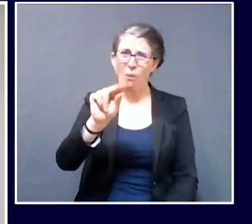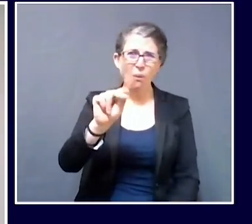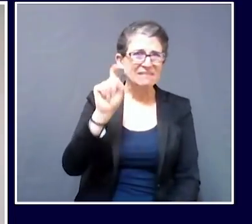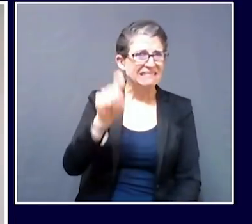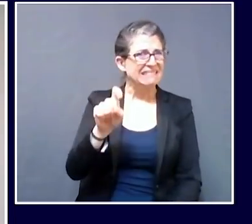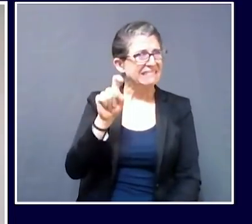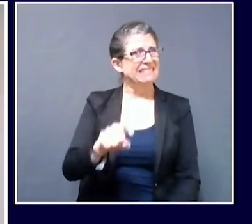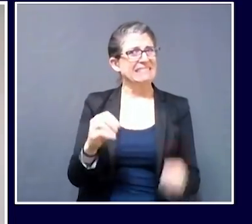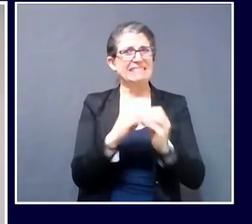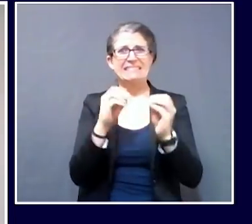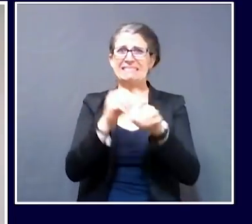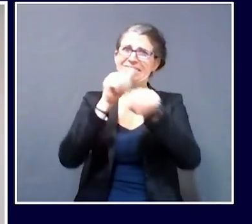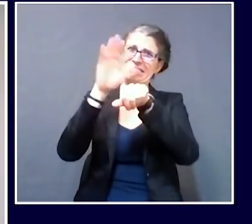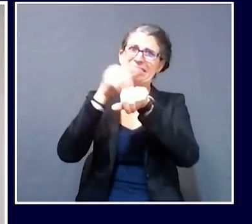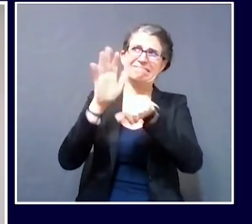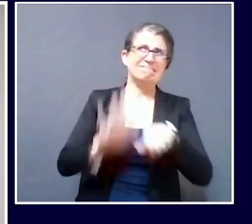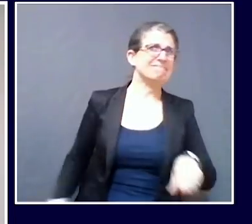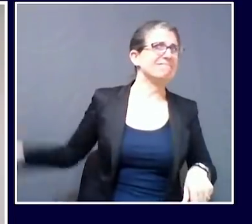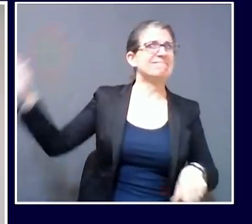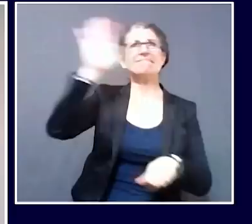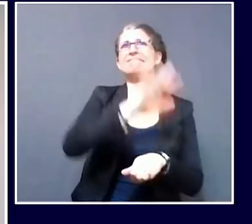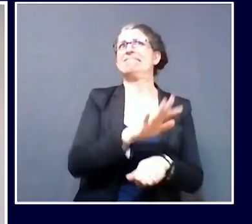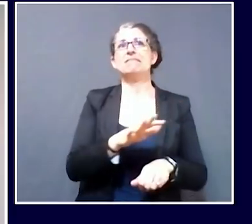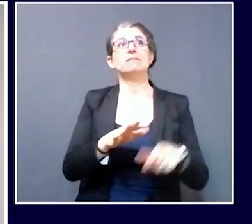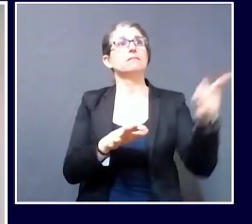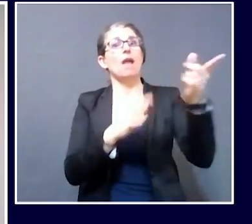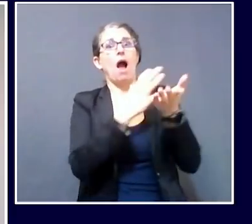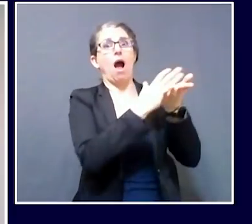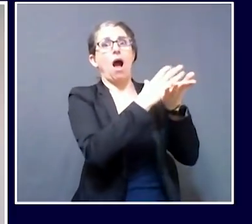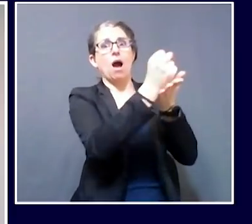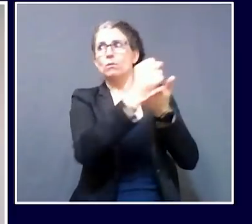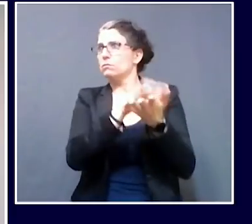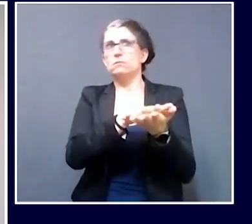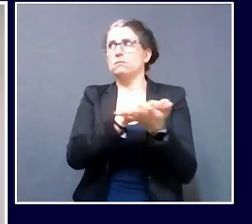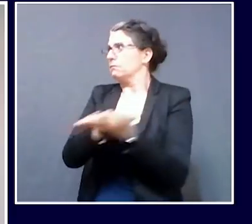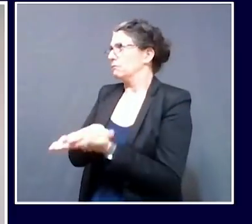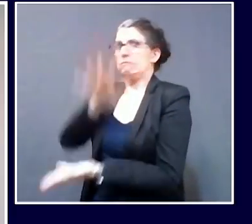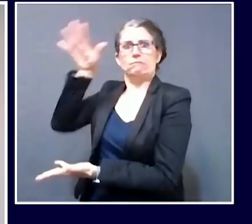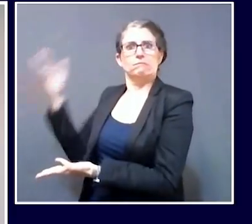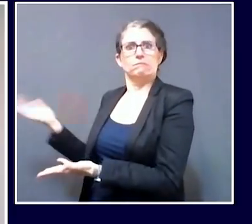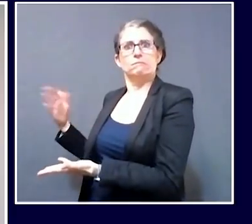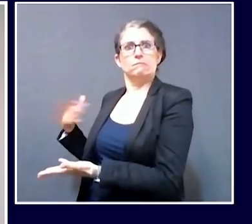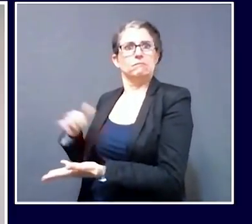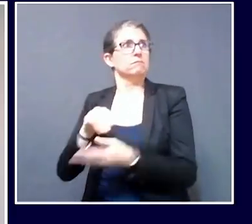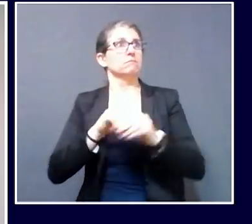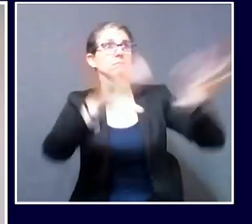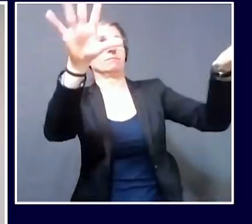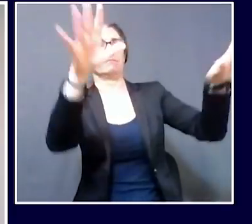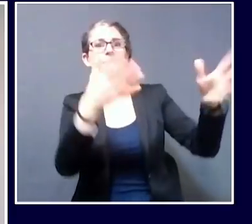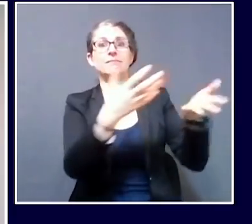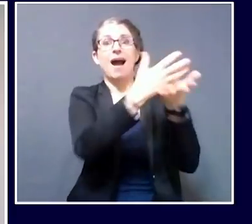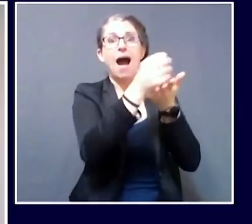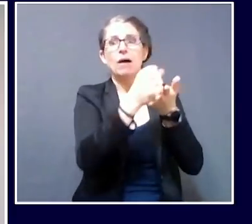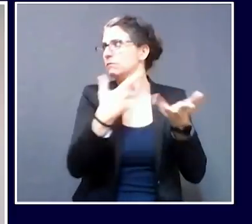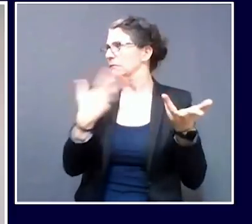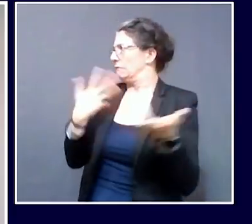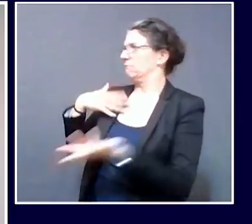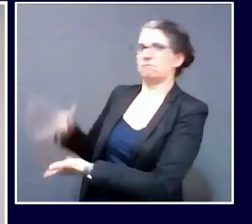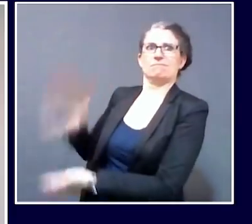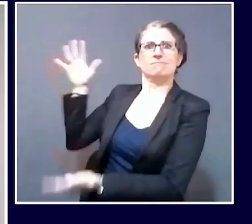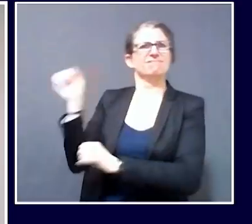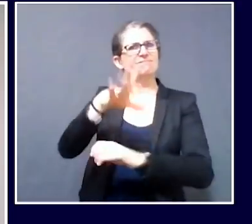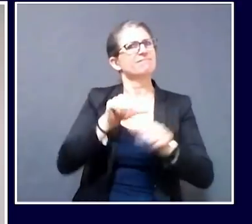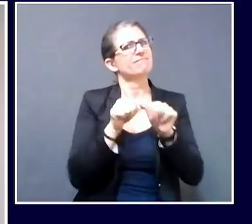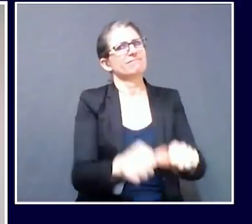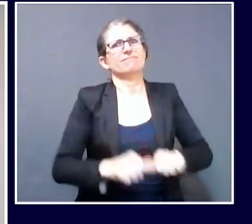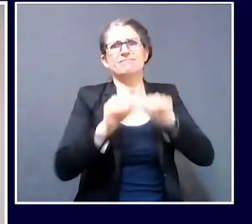continuing to fill orders as they come in from healthcare providers across the state. And before I turn